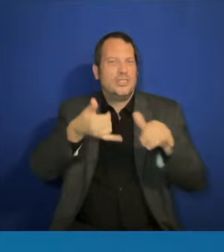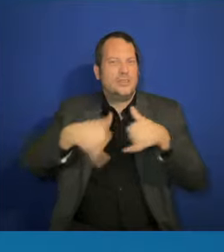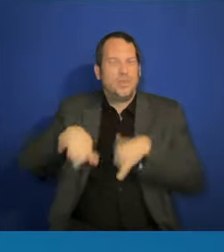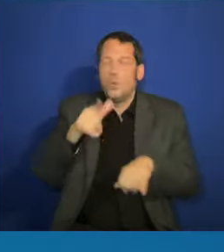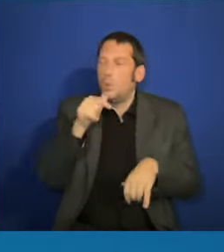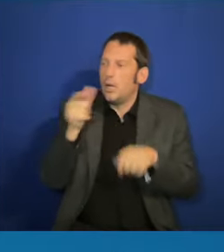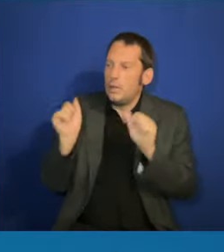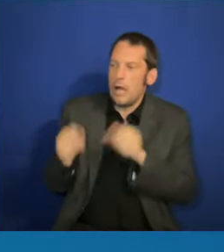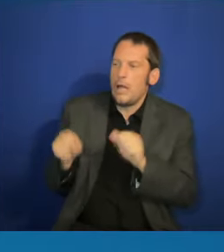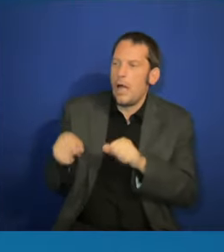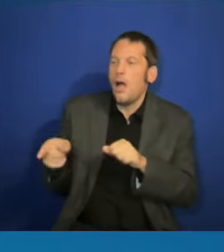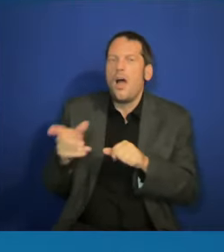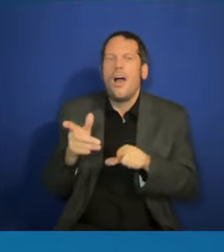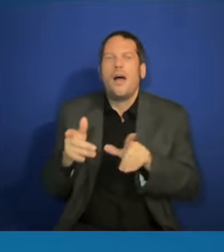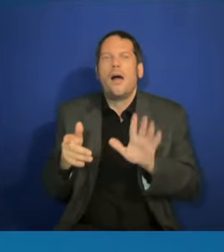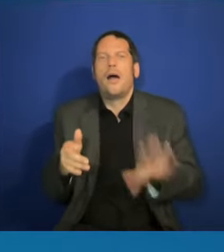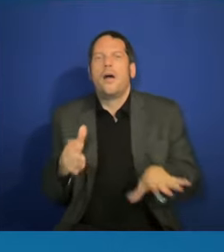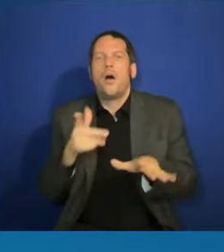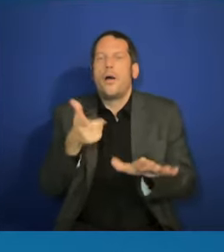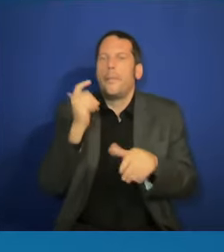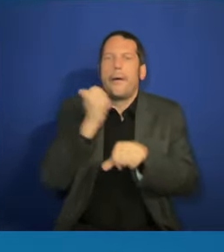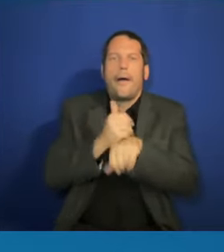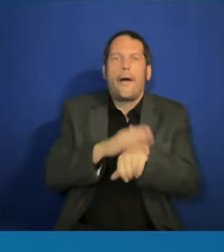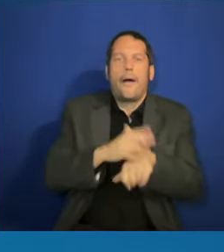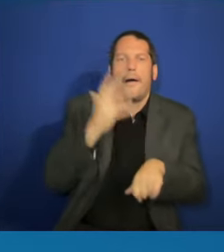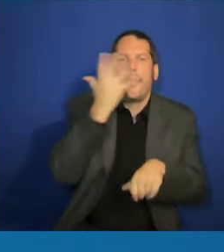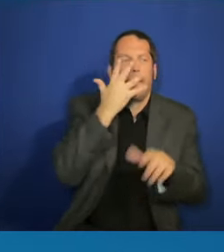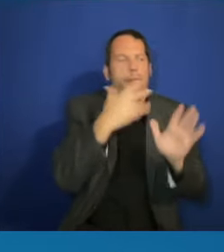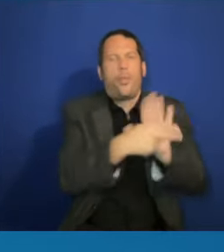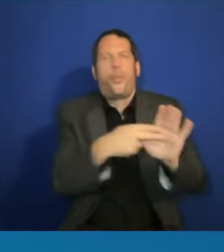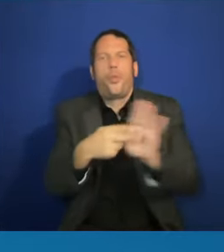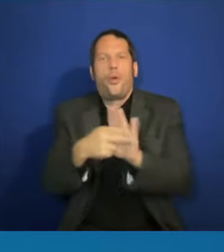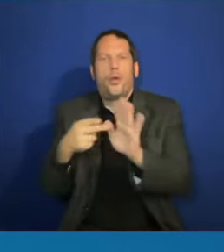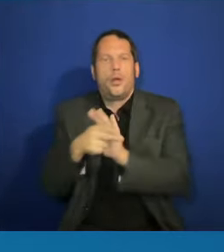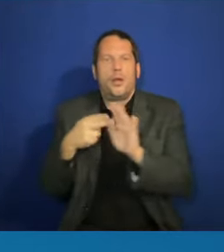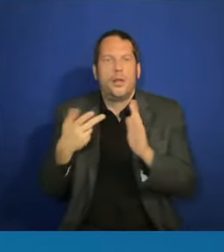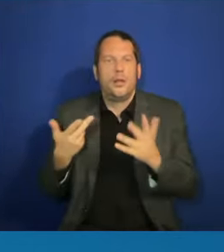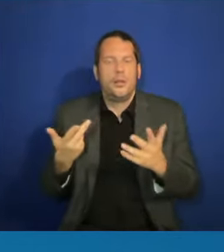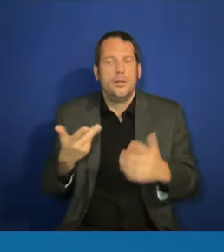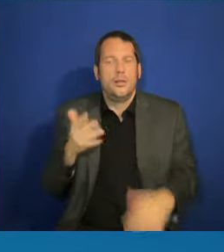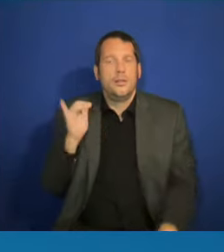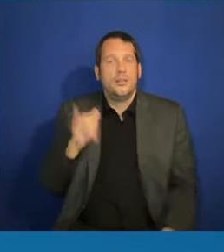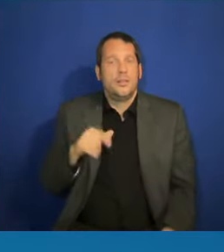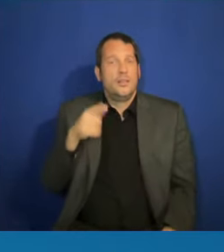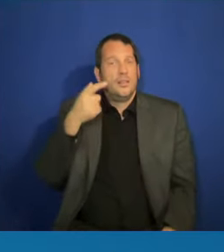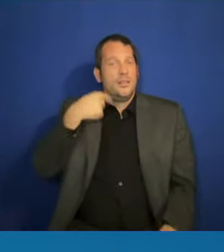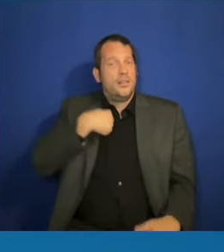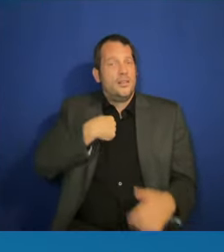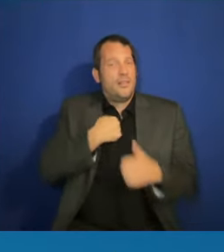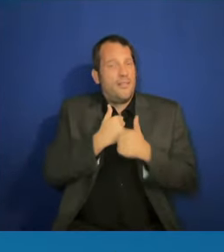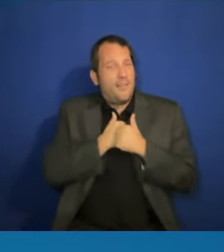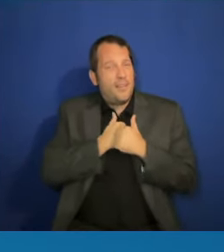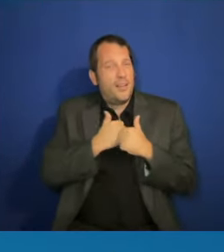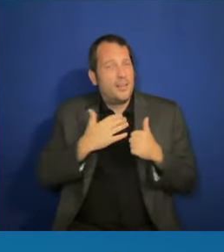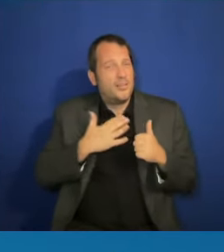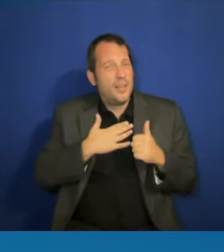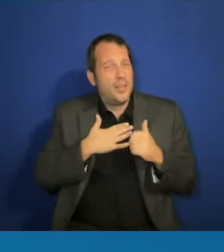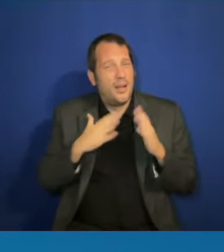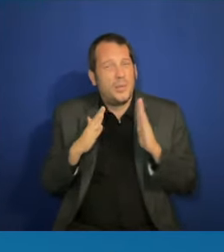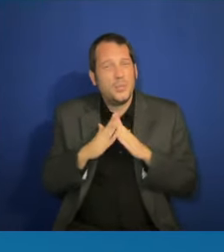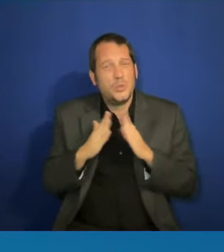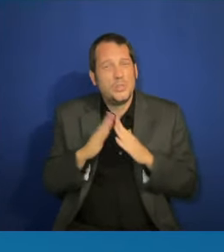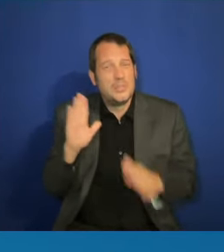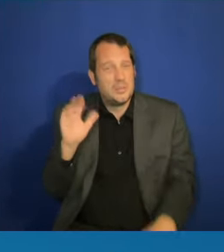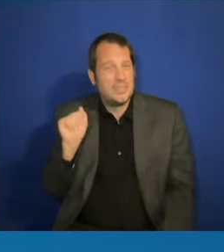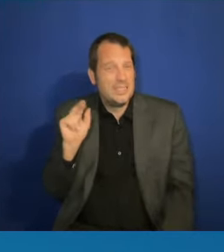what I love are community banks, because they are based in the community, they are of the community, they understand the